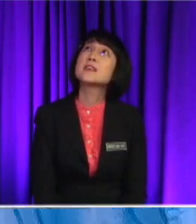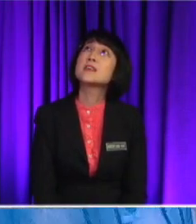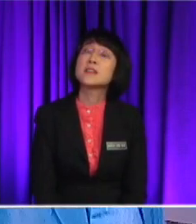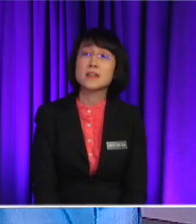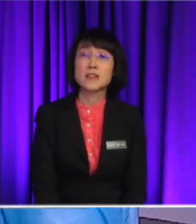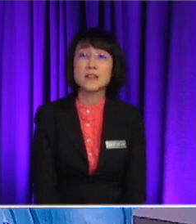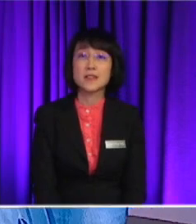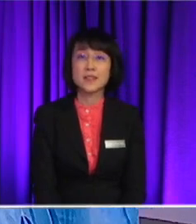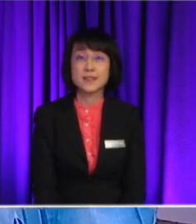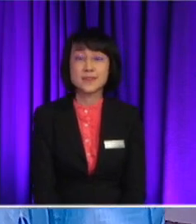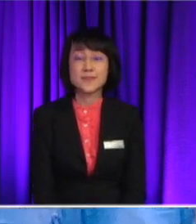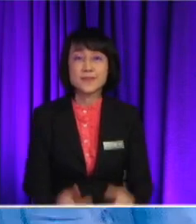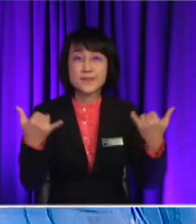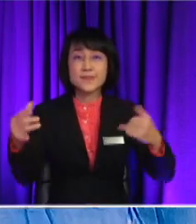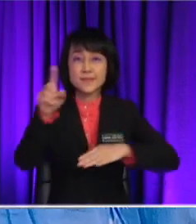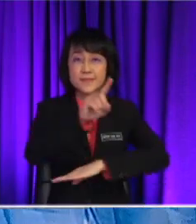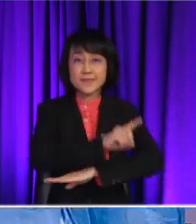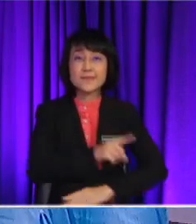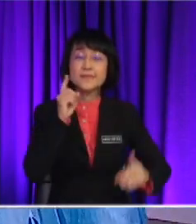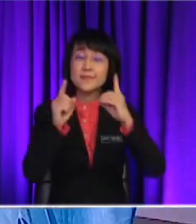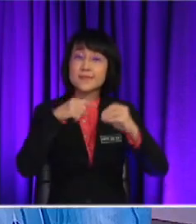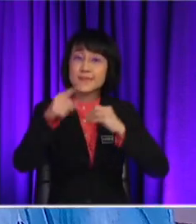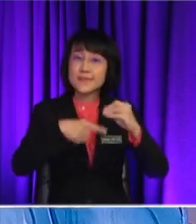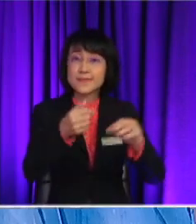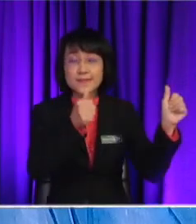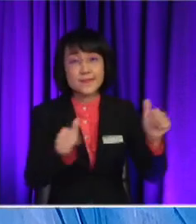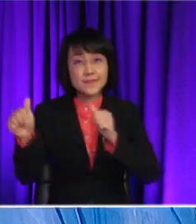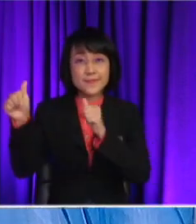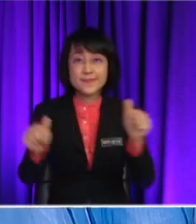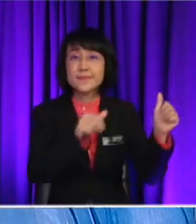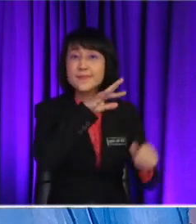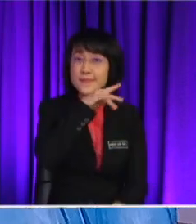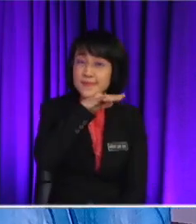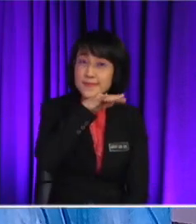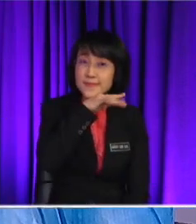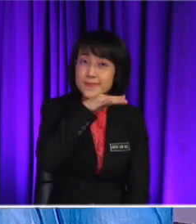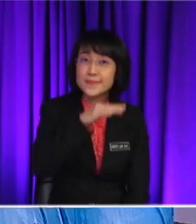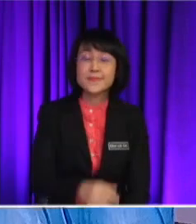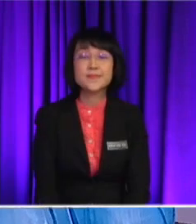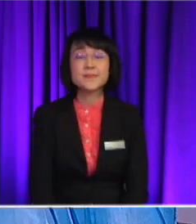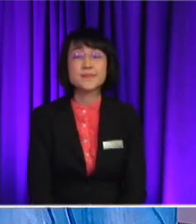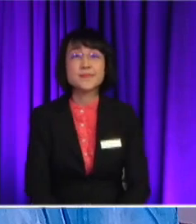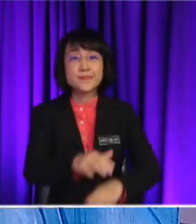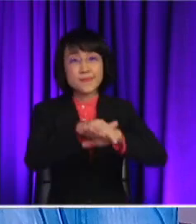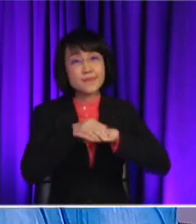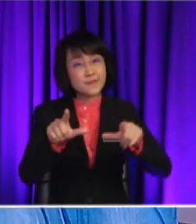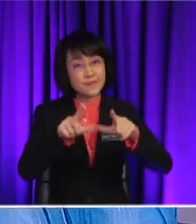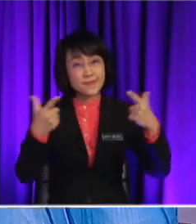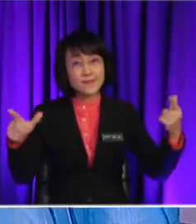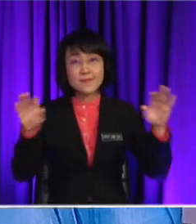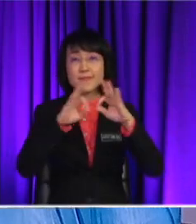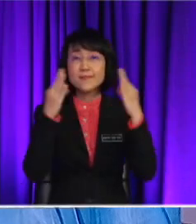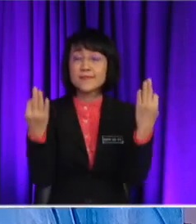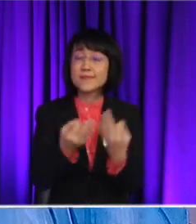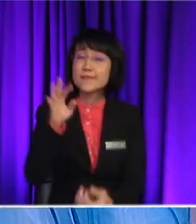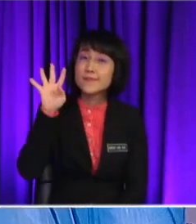Alright, okay, so today we are going to talk about air pollution, right? And it is actually in our English language form 4 And